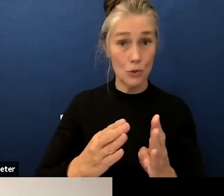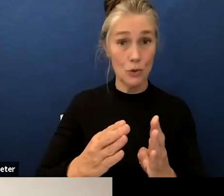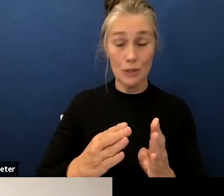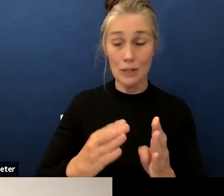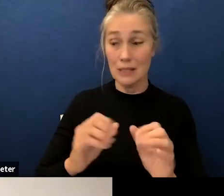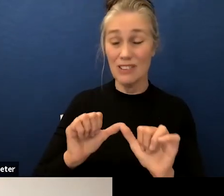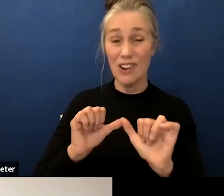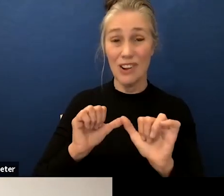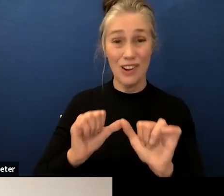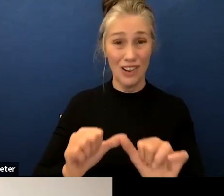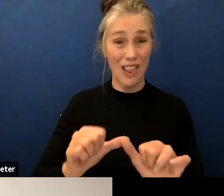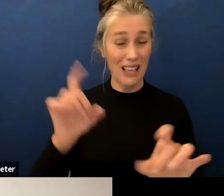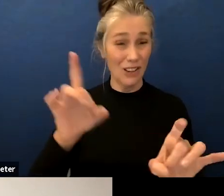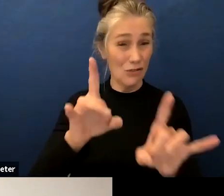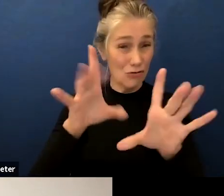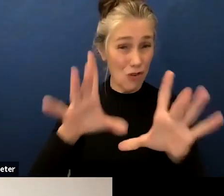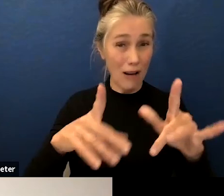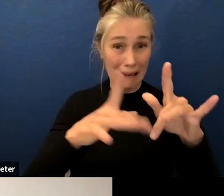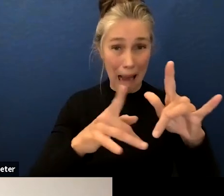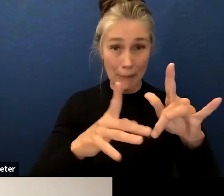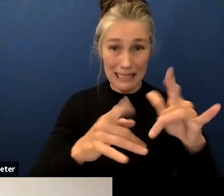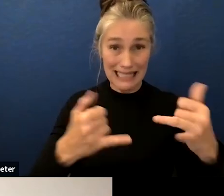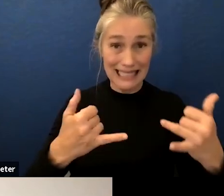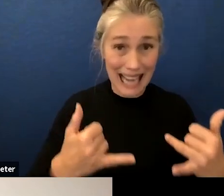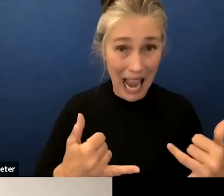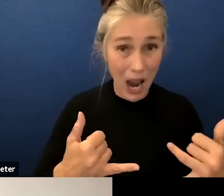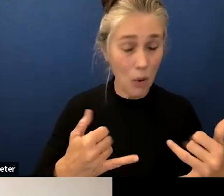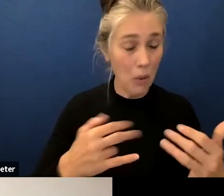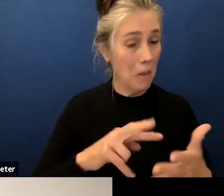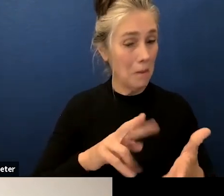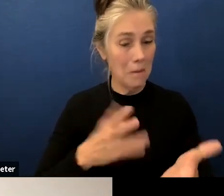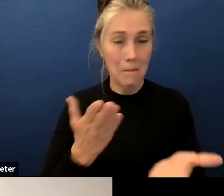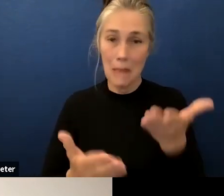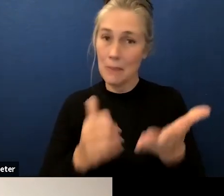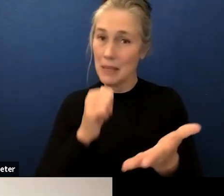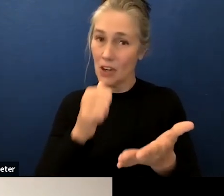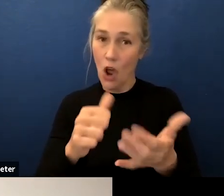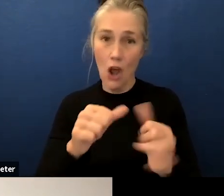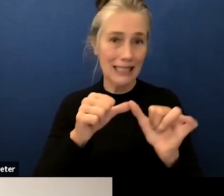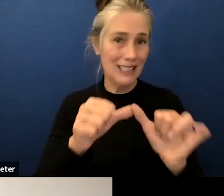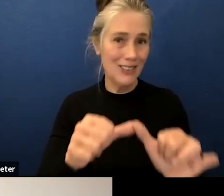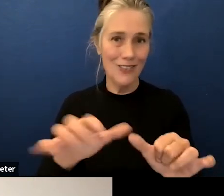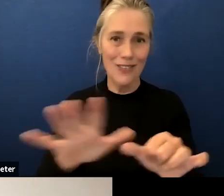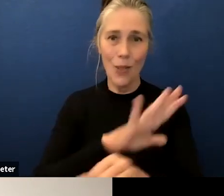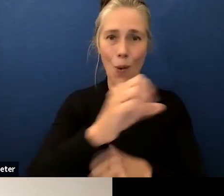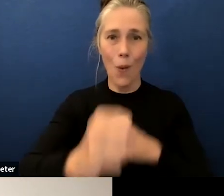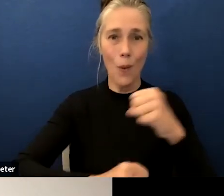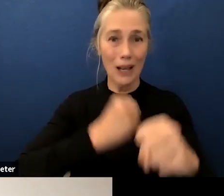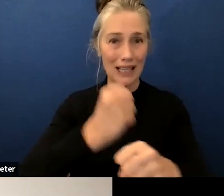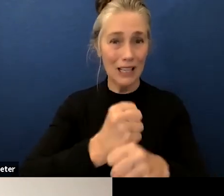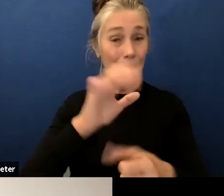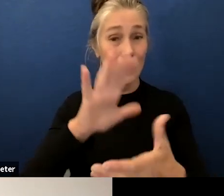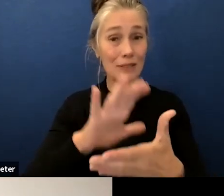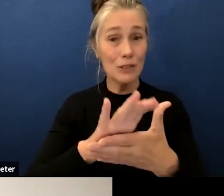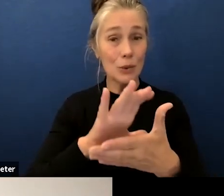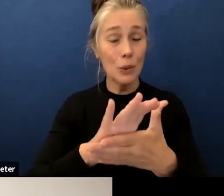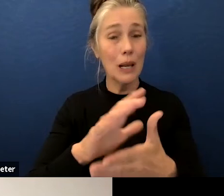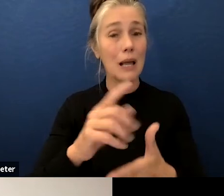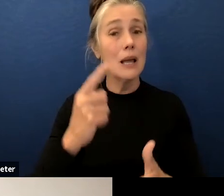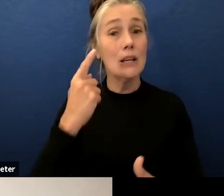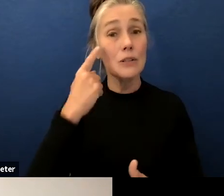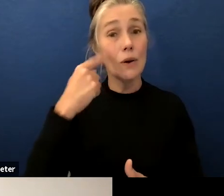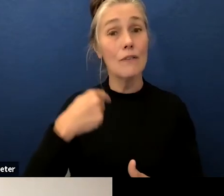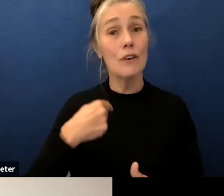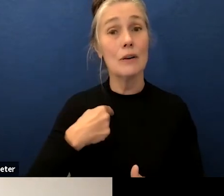absentee all year long and so for me even when there is um data that